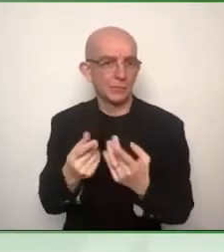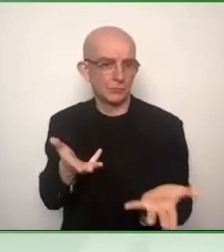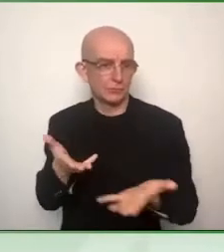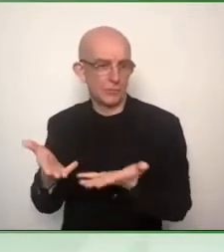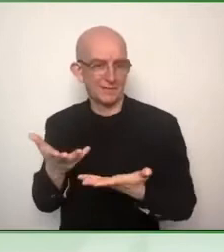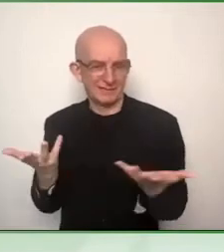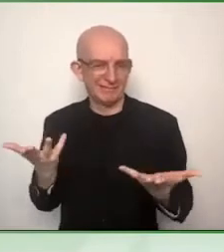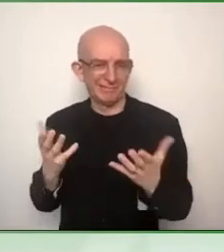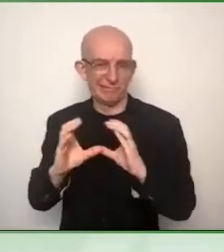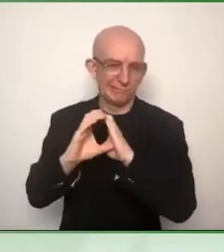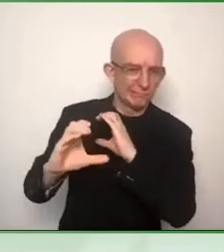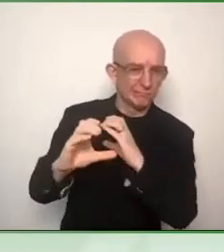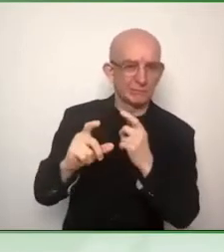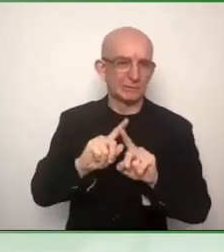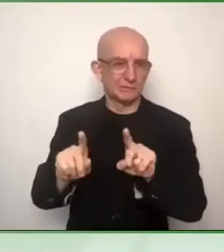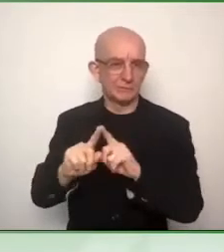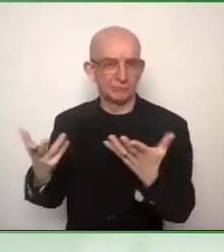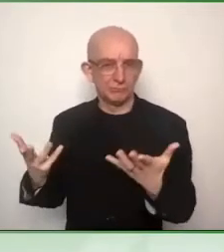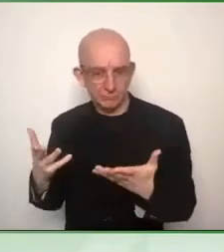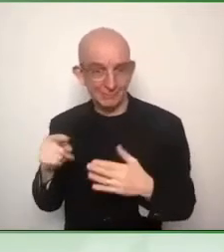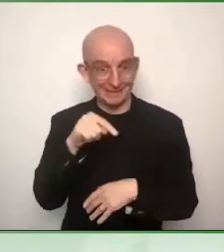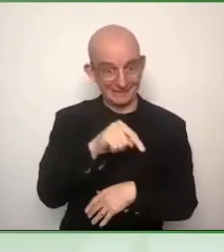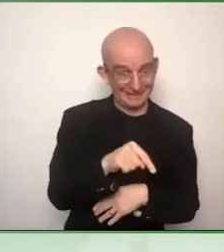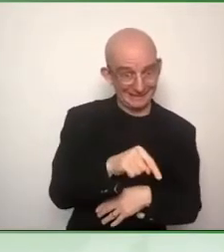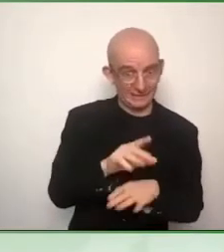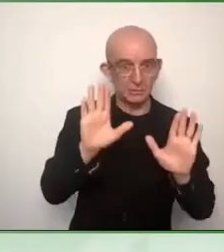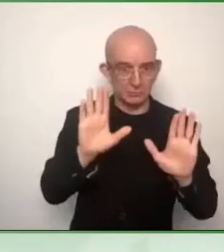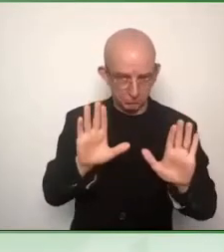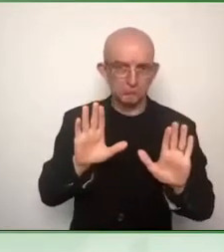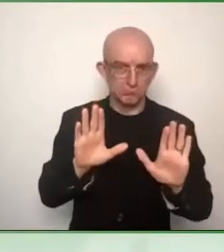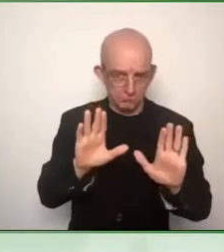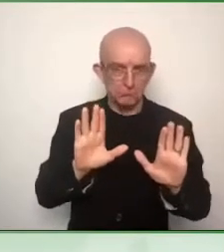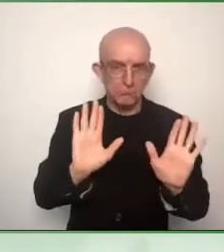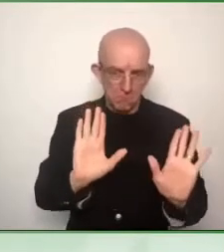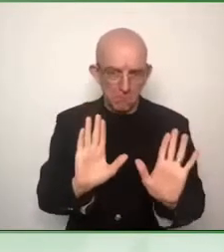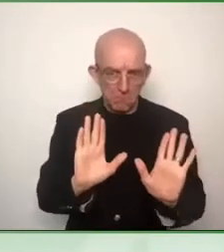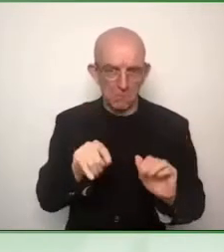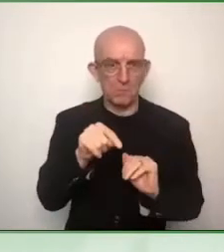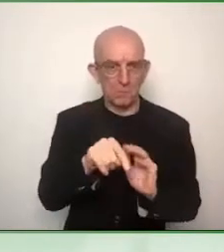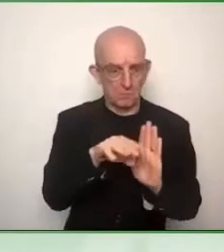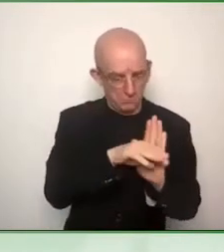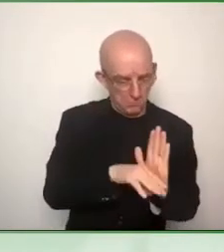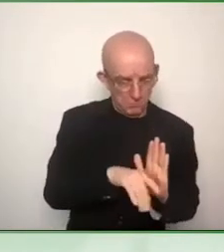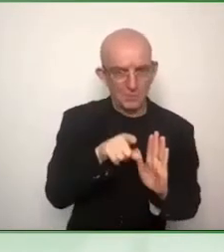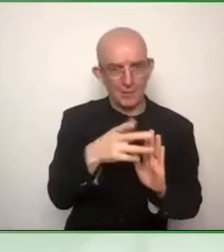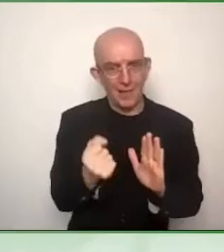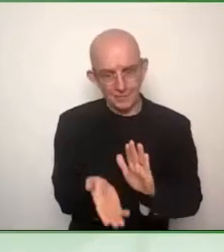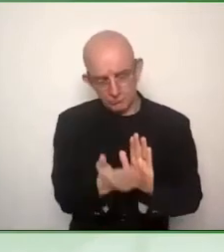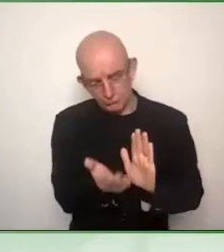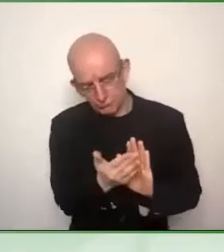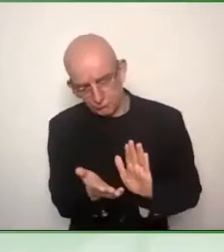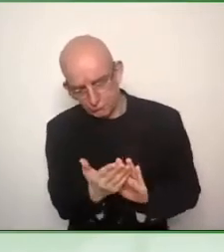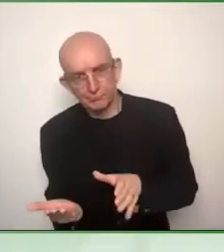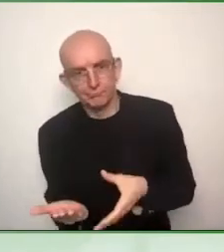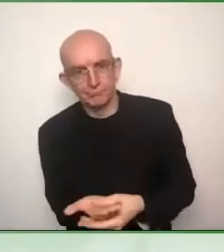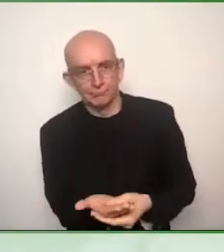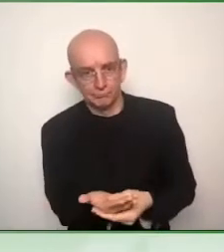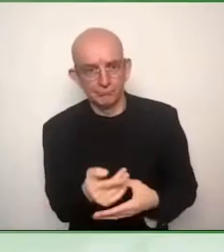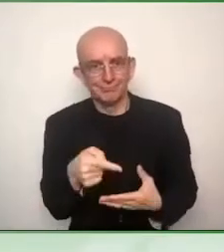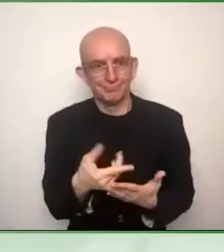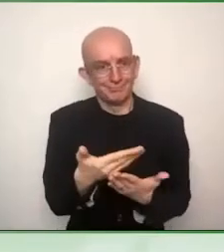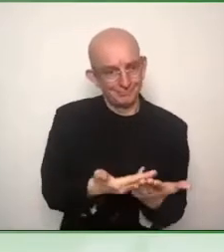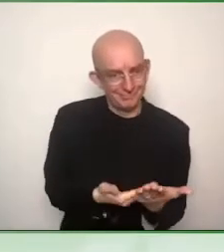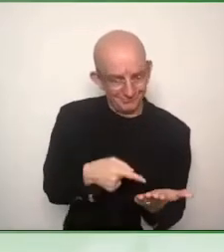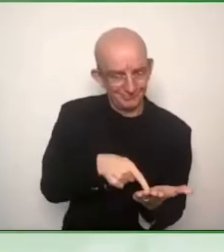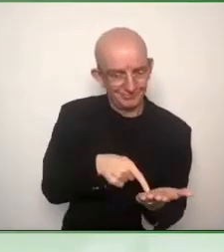directive. But this does not take away that you need to complete that with other elements, like in the case that I mentioned,